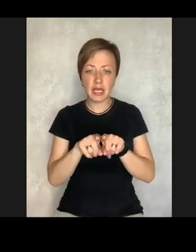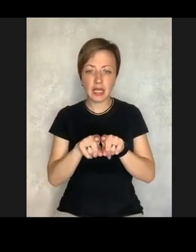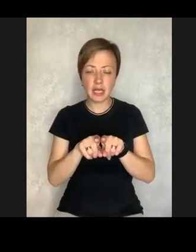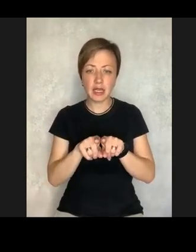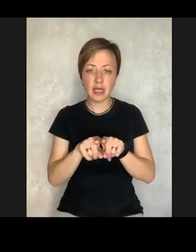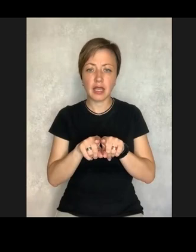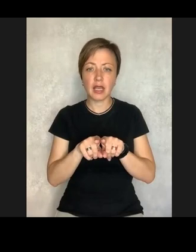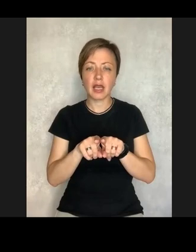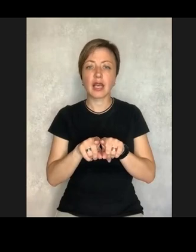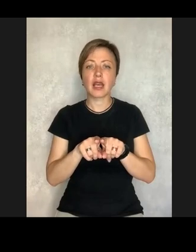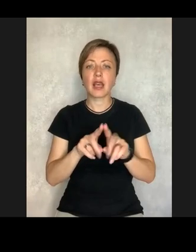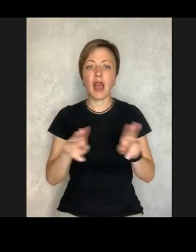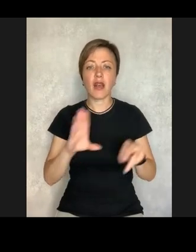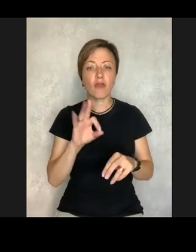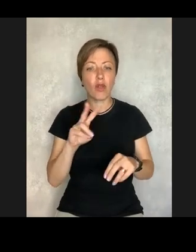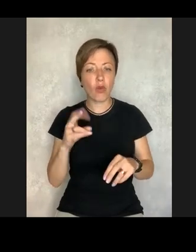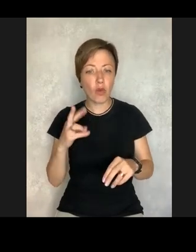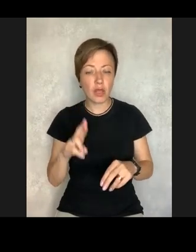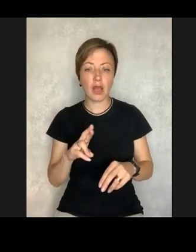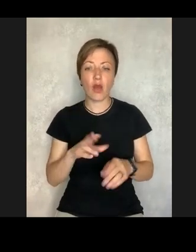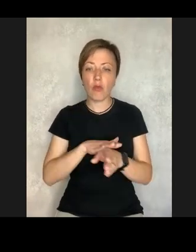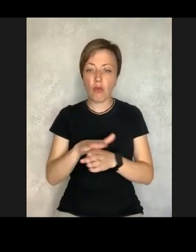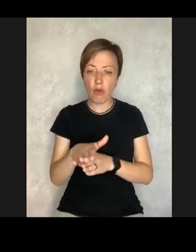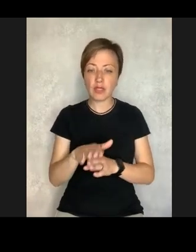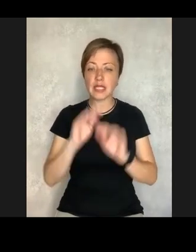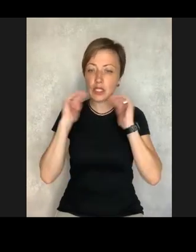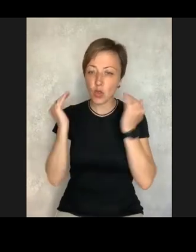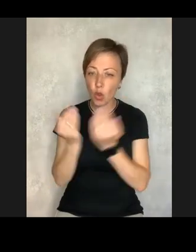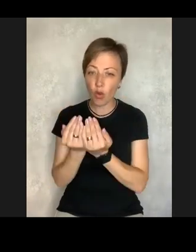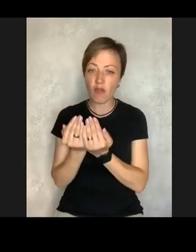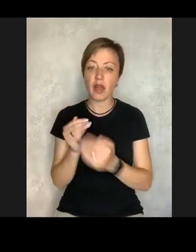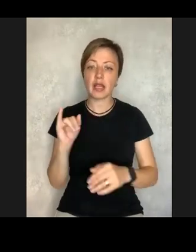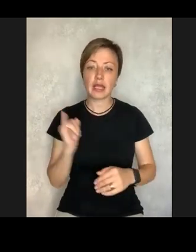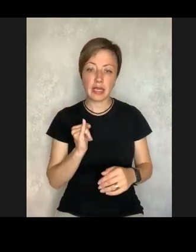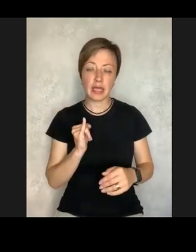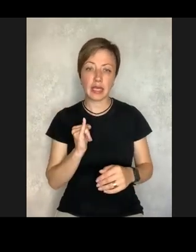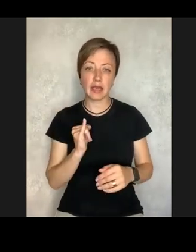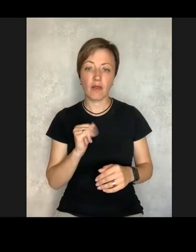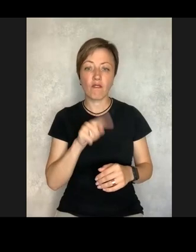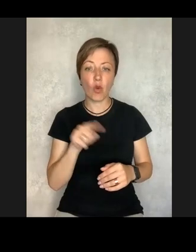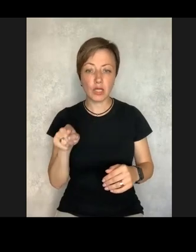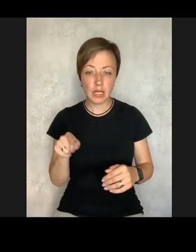And the children like my son, Volodya, they are totally isolated.